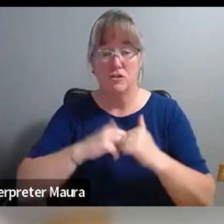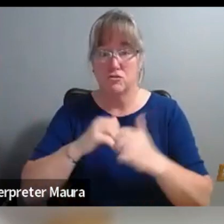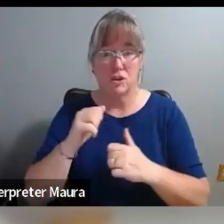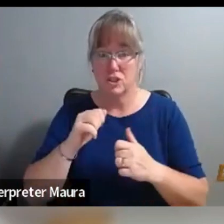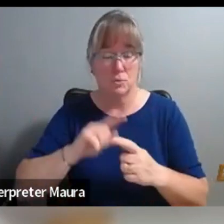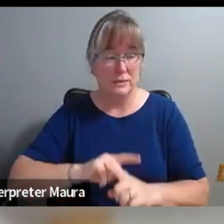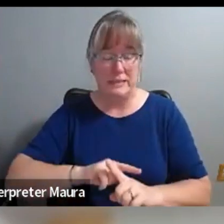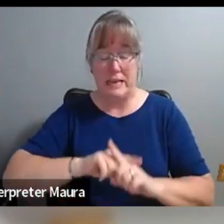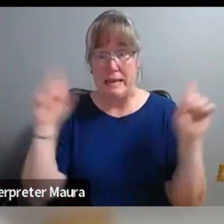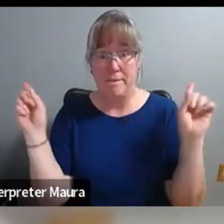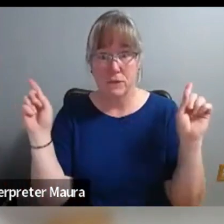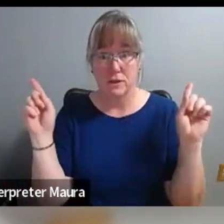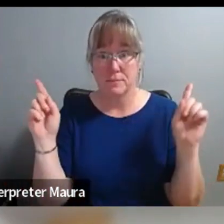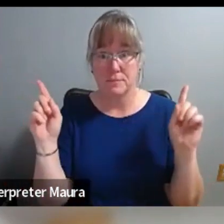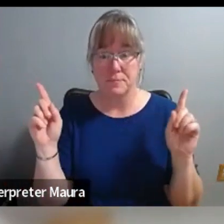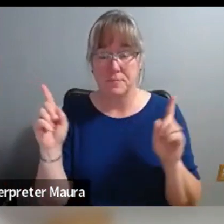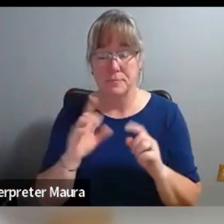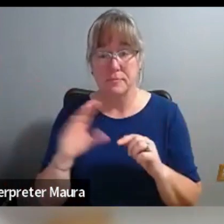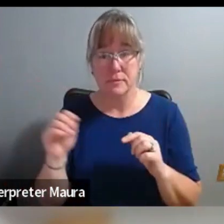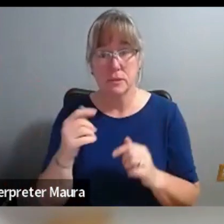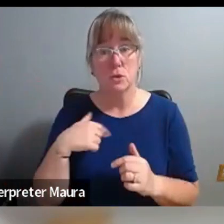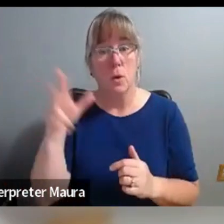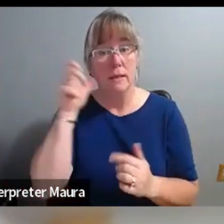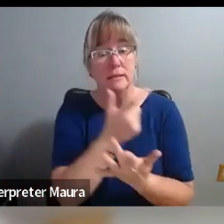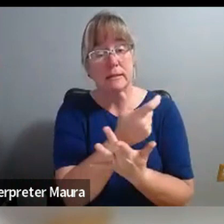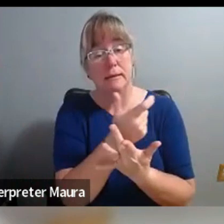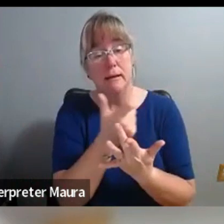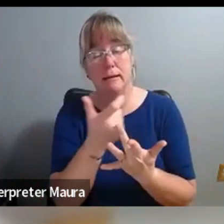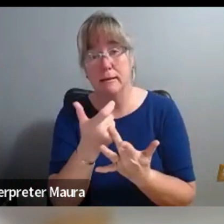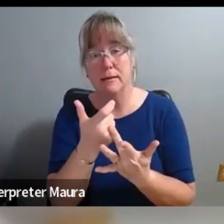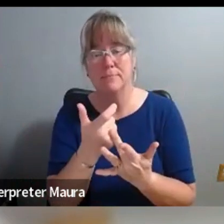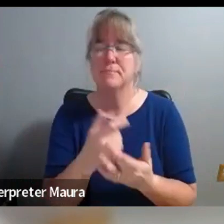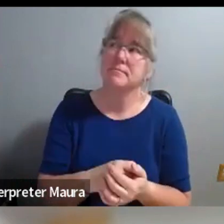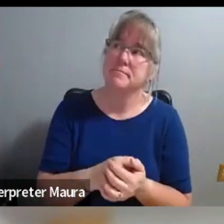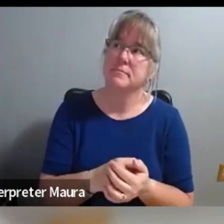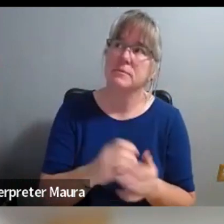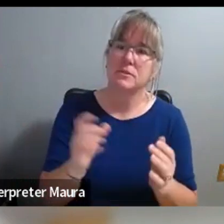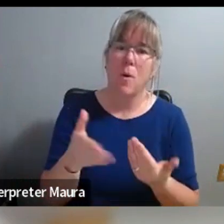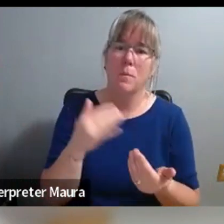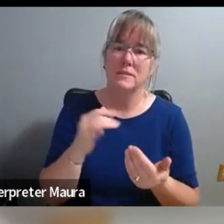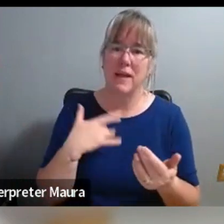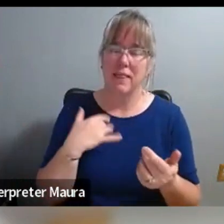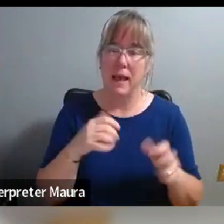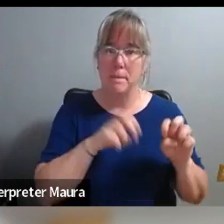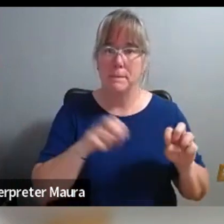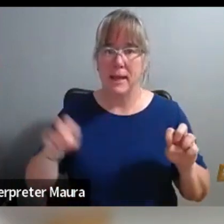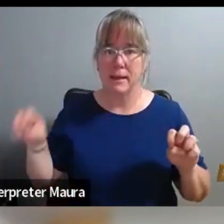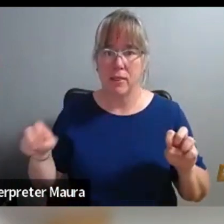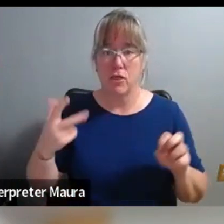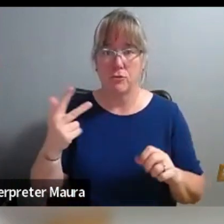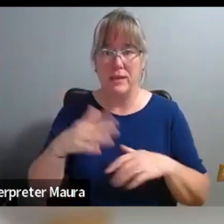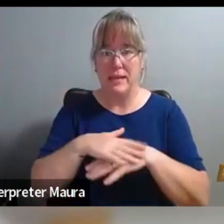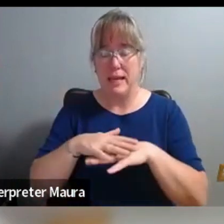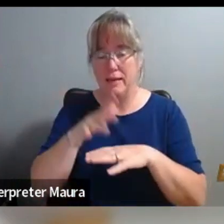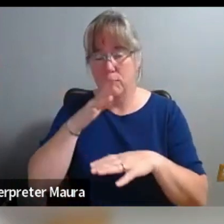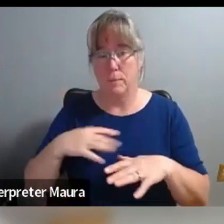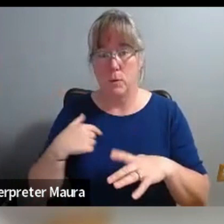was a kind of a, uh, uh, more almost like a panel, uh, discussion amongst these three native women that we had